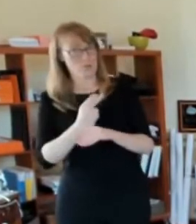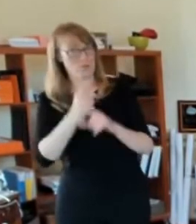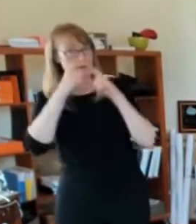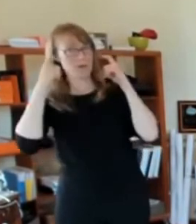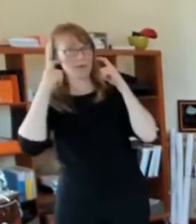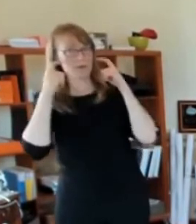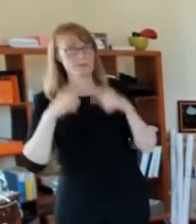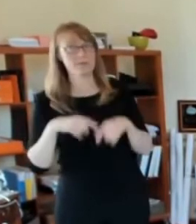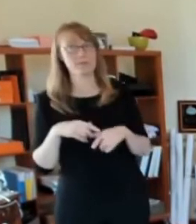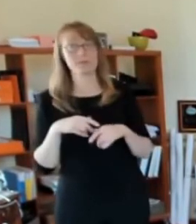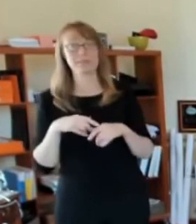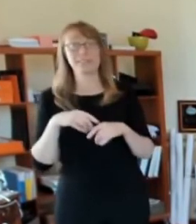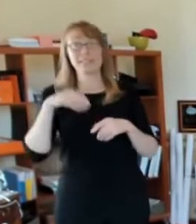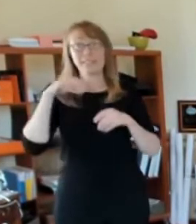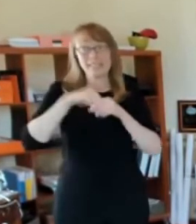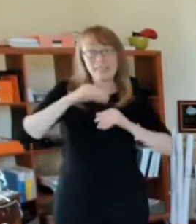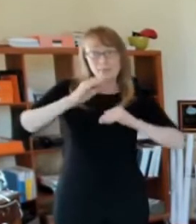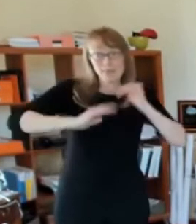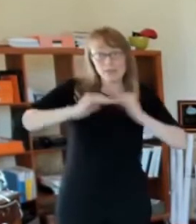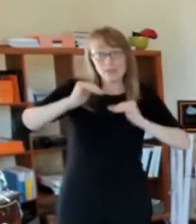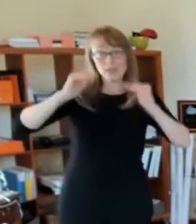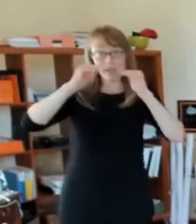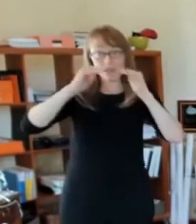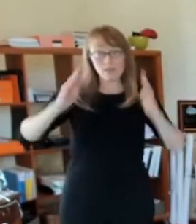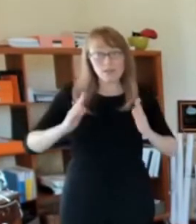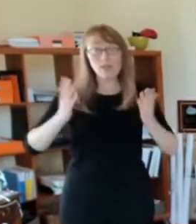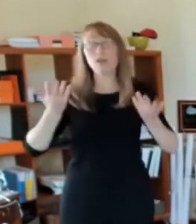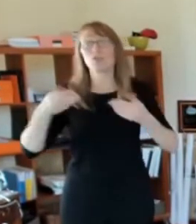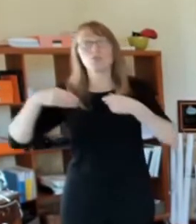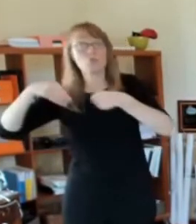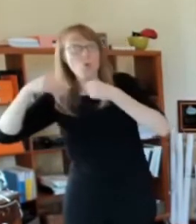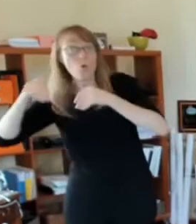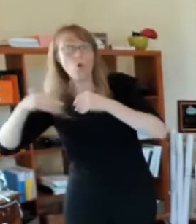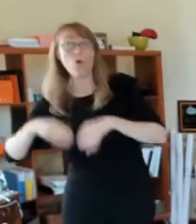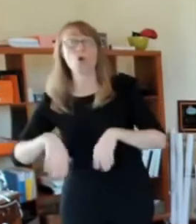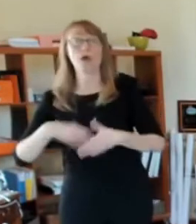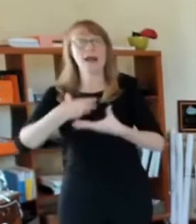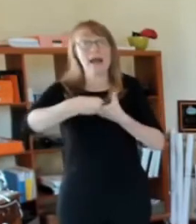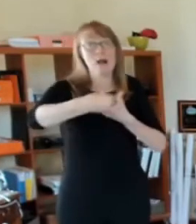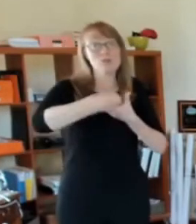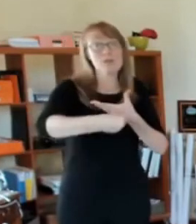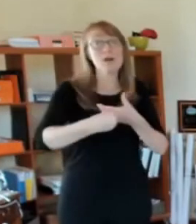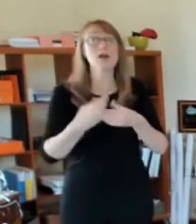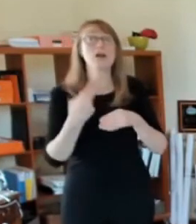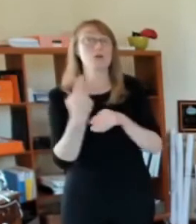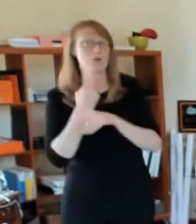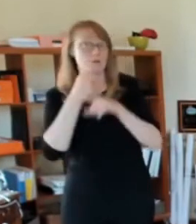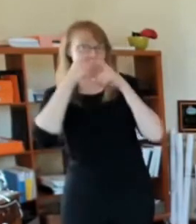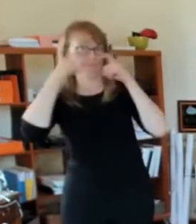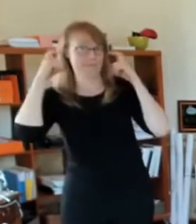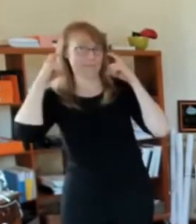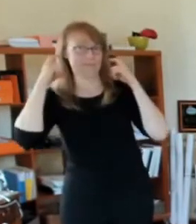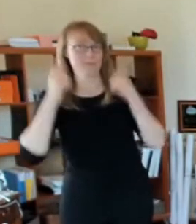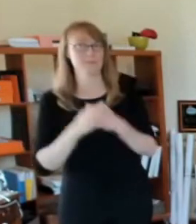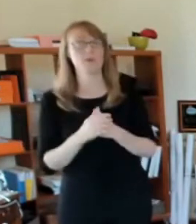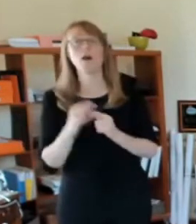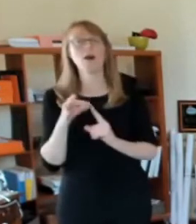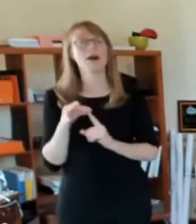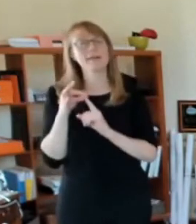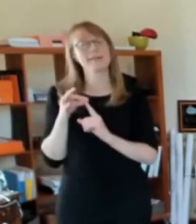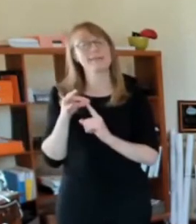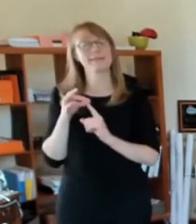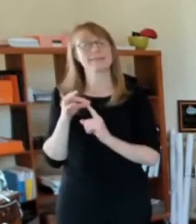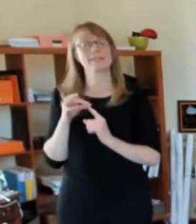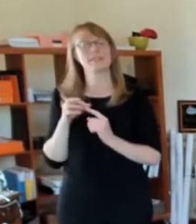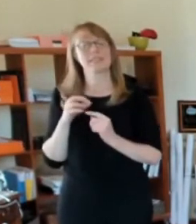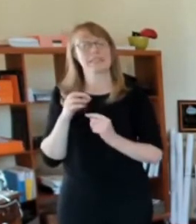You've got any time. Um, you know, unless you're sitting at a table in a restaurant